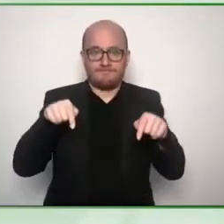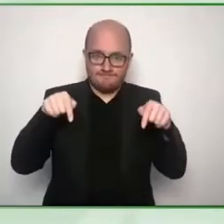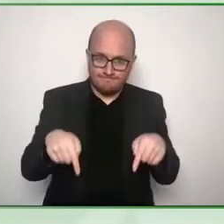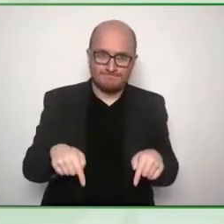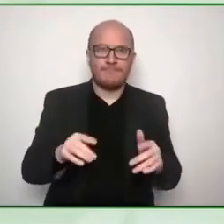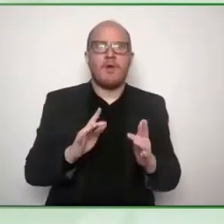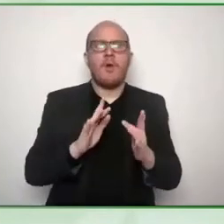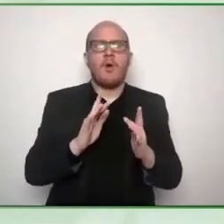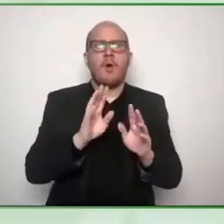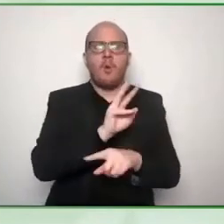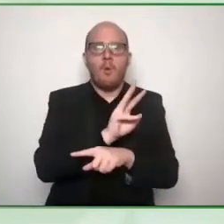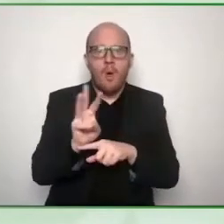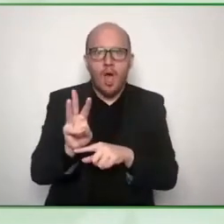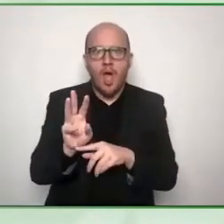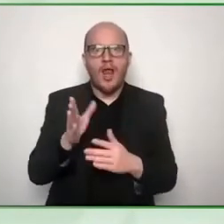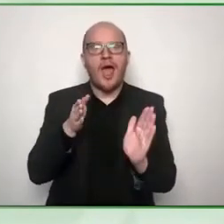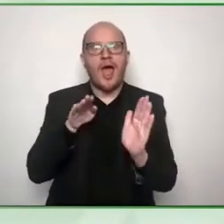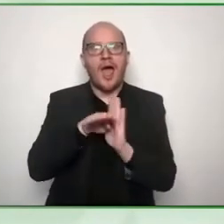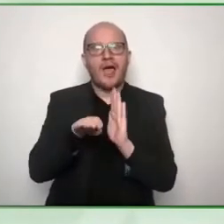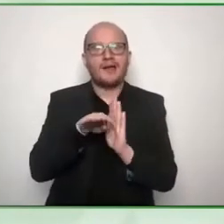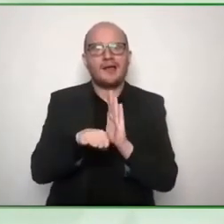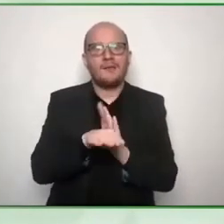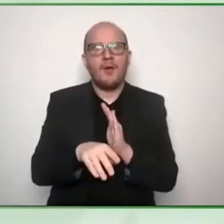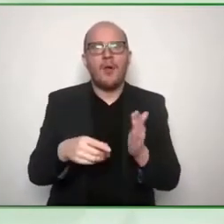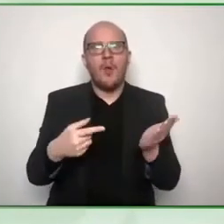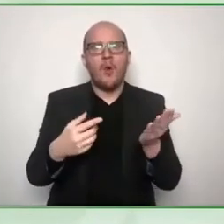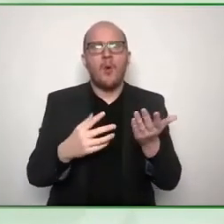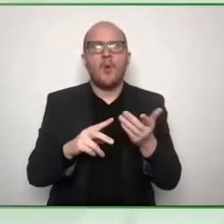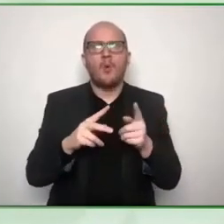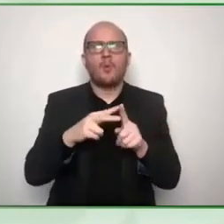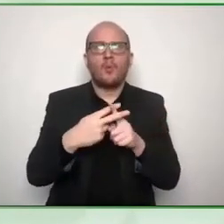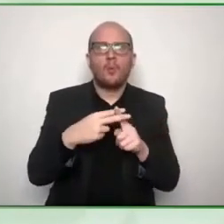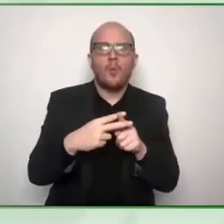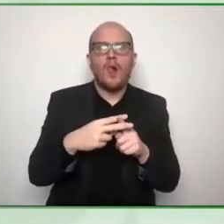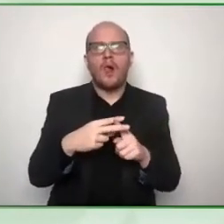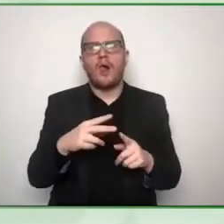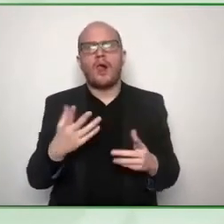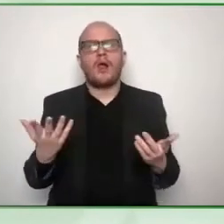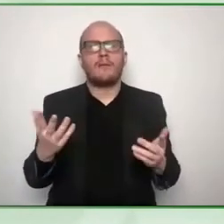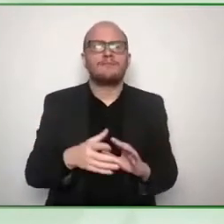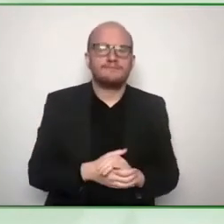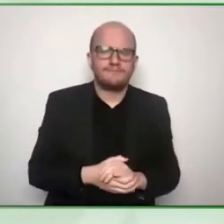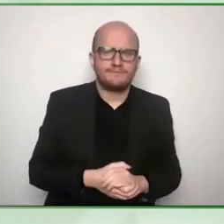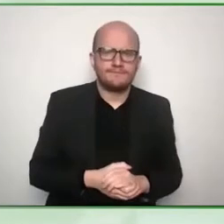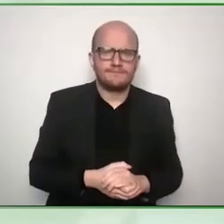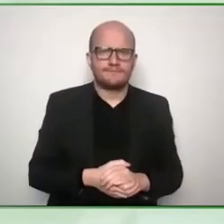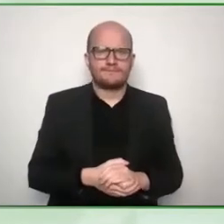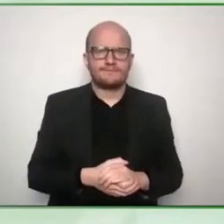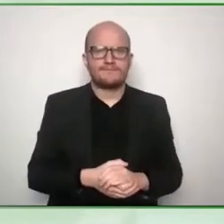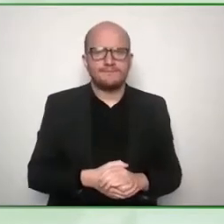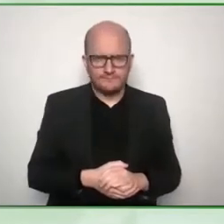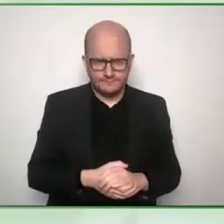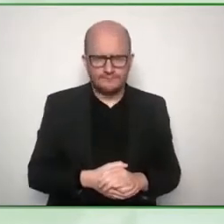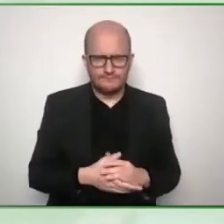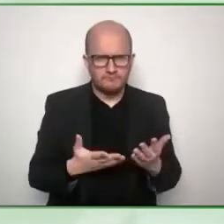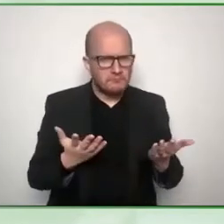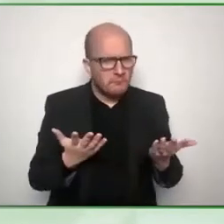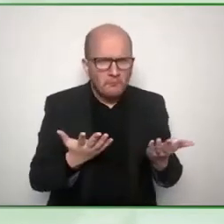raf is there anything you want to elaborate on that otherwise i would have a question about about the consultation phase itself